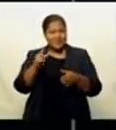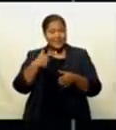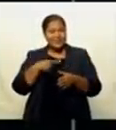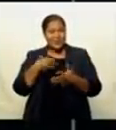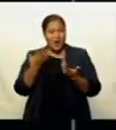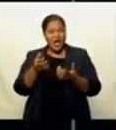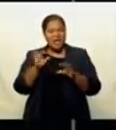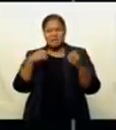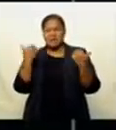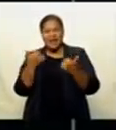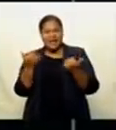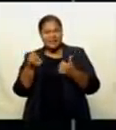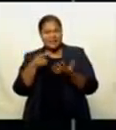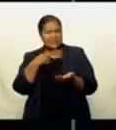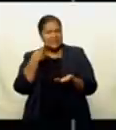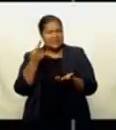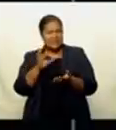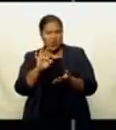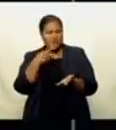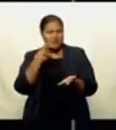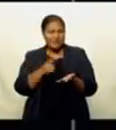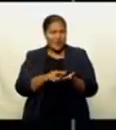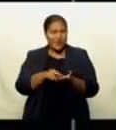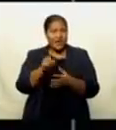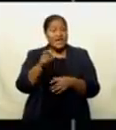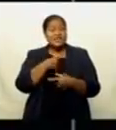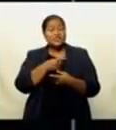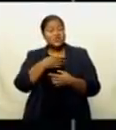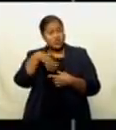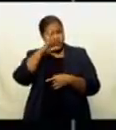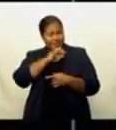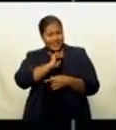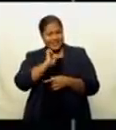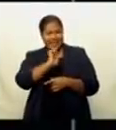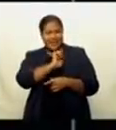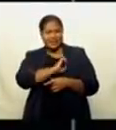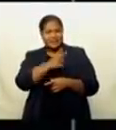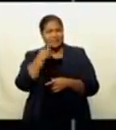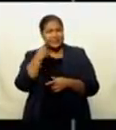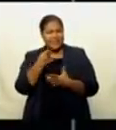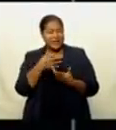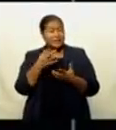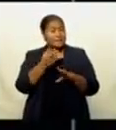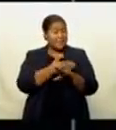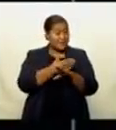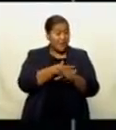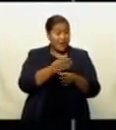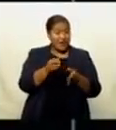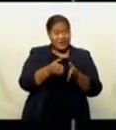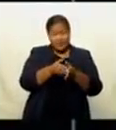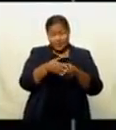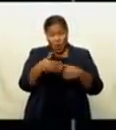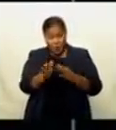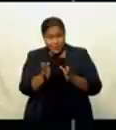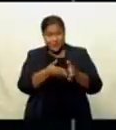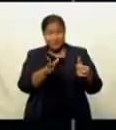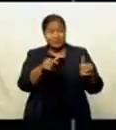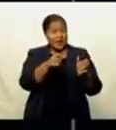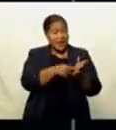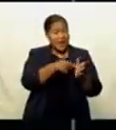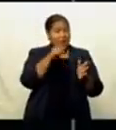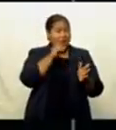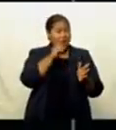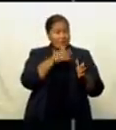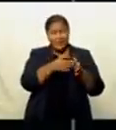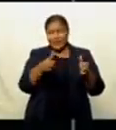unreported fatalities. Chief Executive Belinda Chan says prior to merging of the Lamy, Suva and Nosori containment border, a good